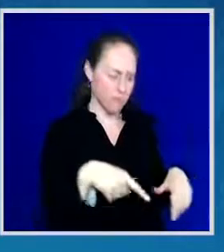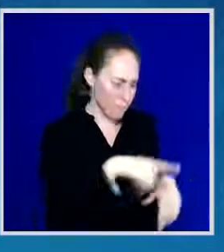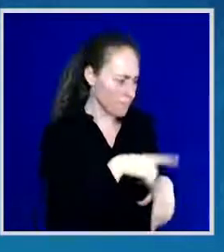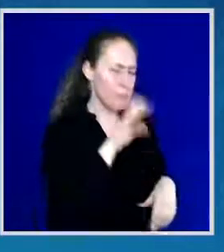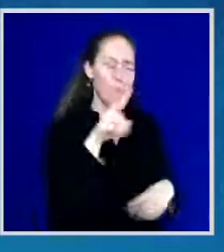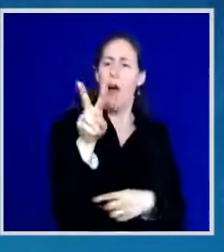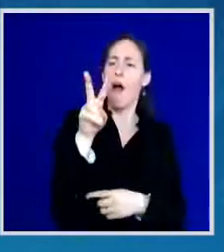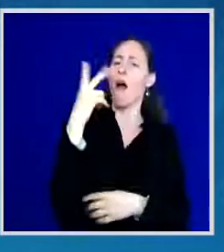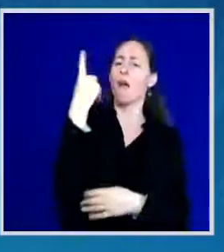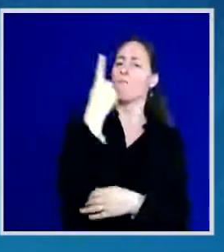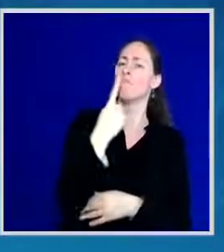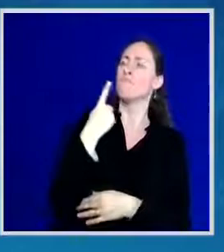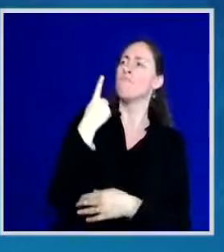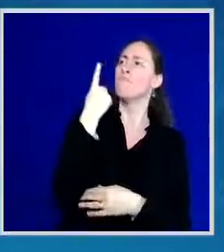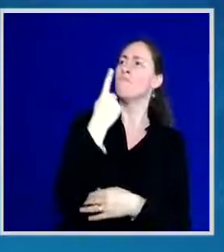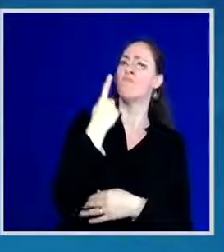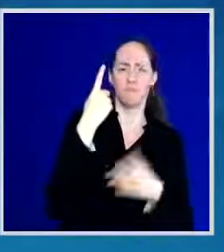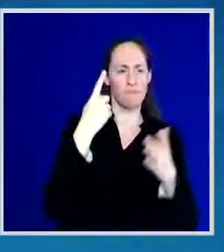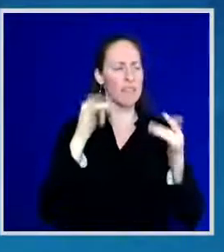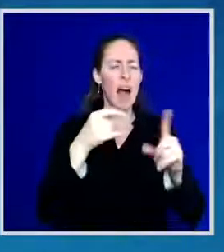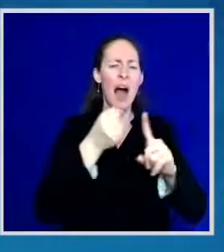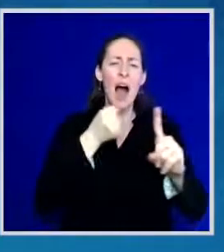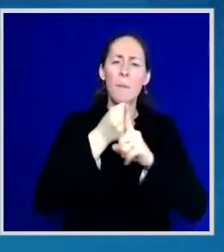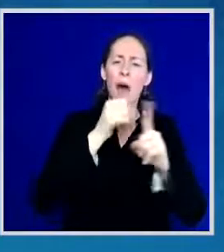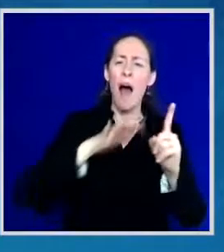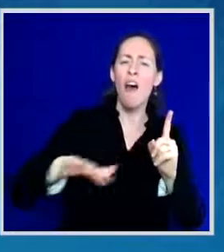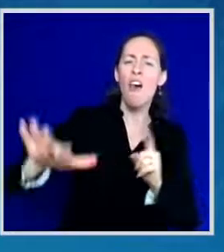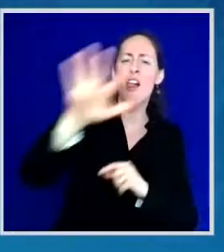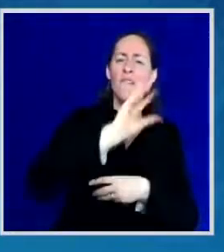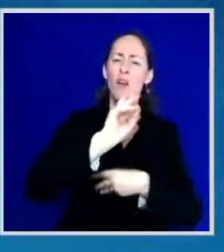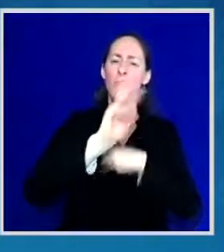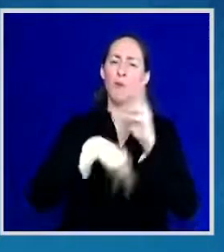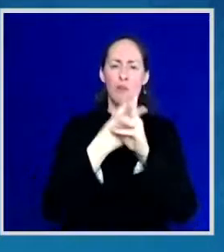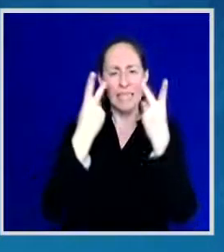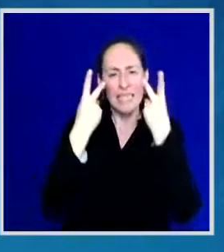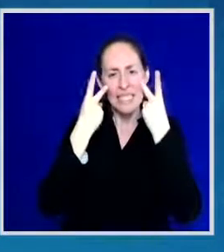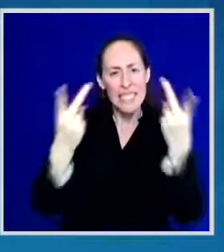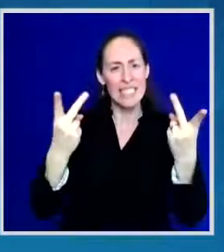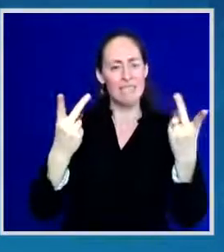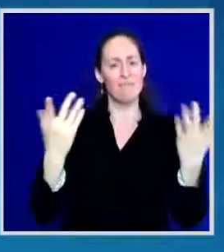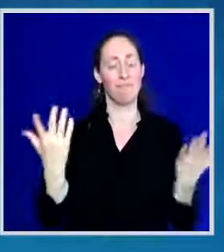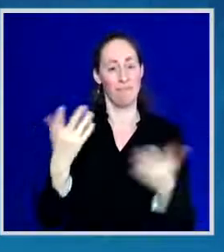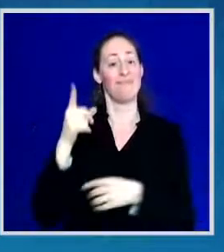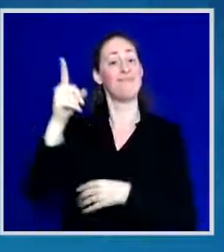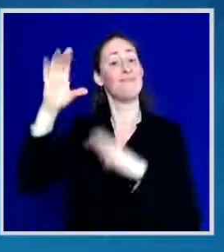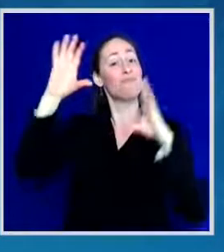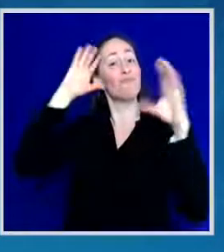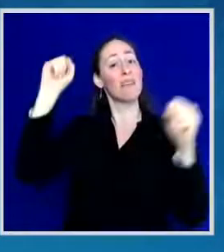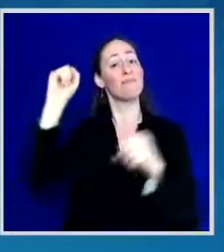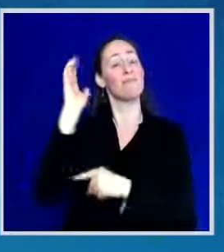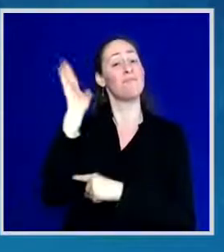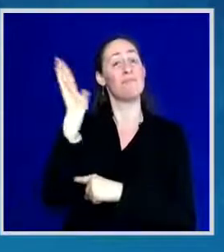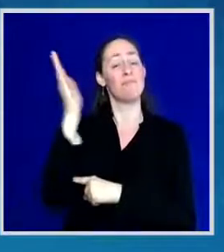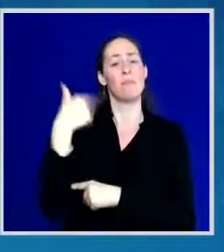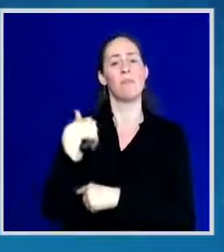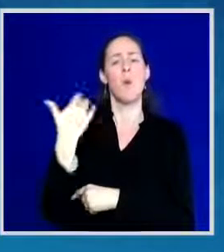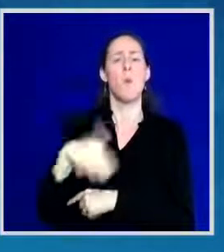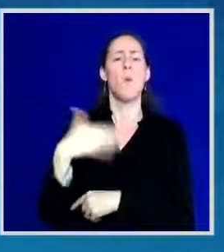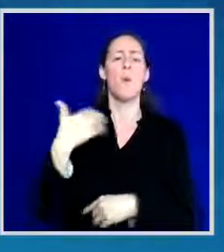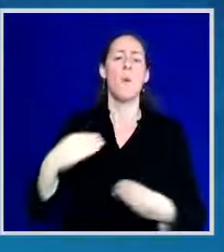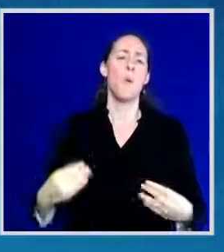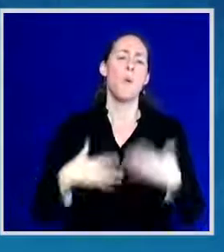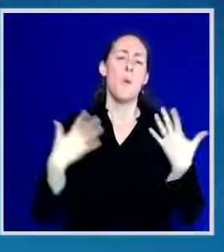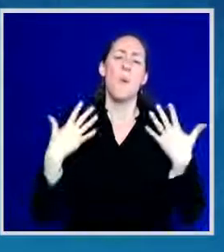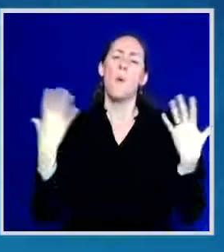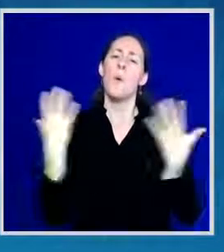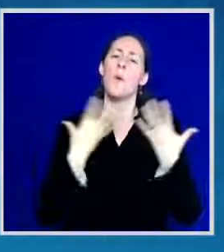Much of what the President spoke of brought light to me. One of the priorities is putting cancer research in the forefront,